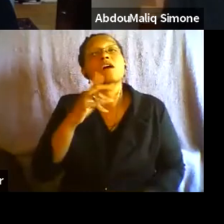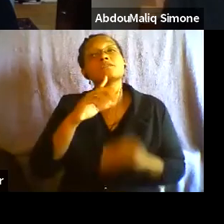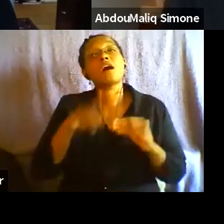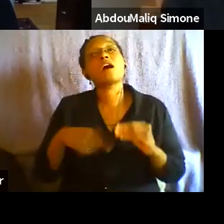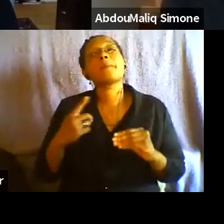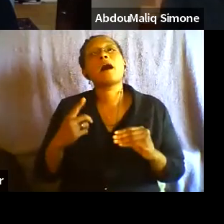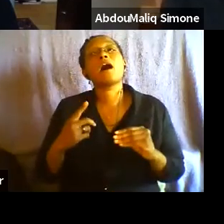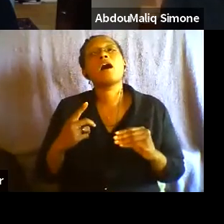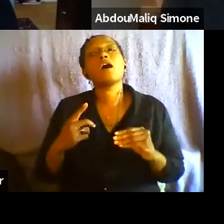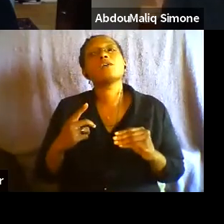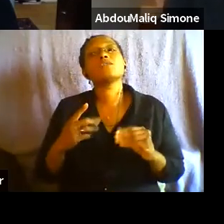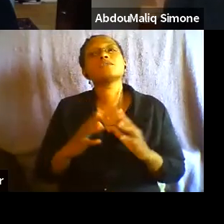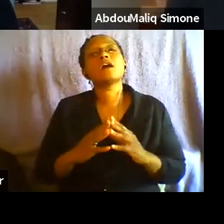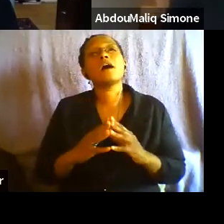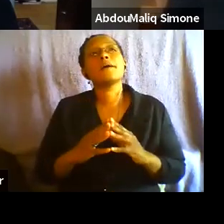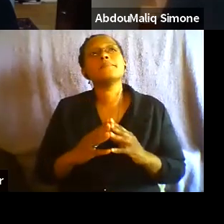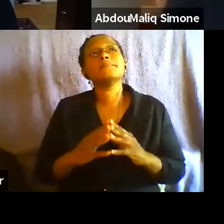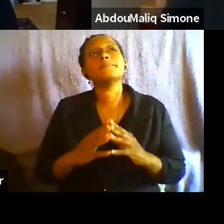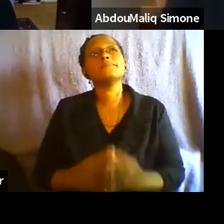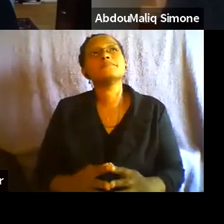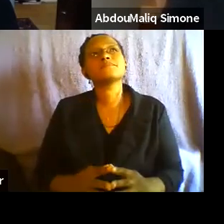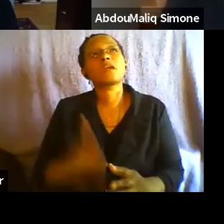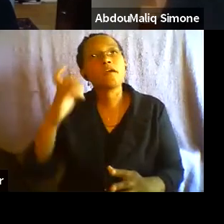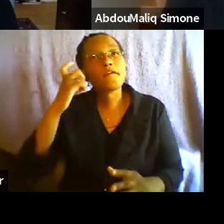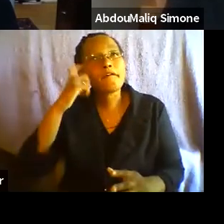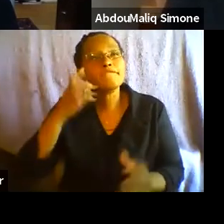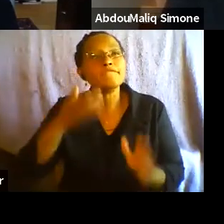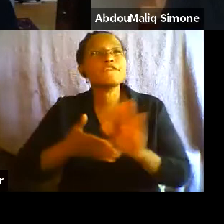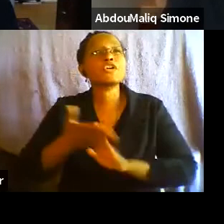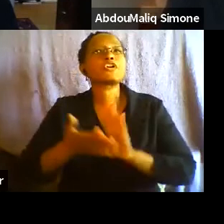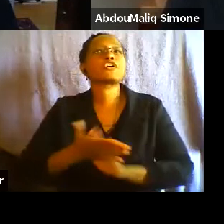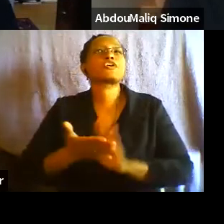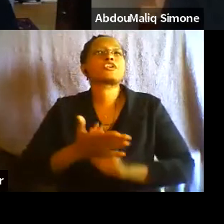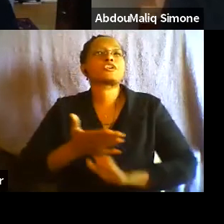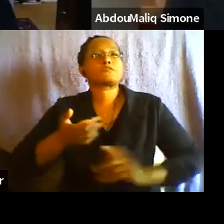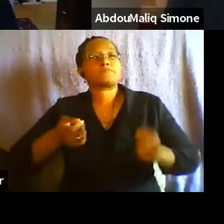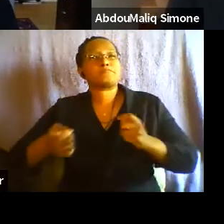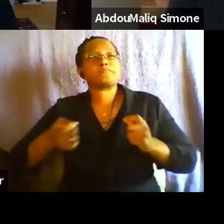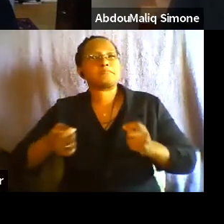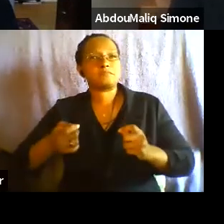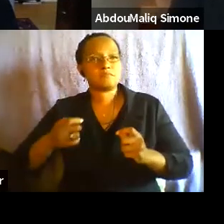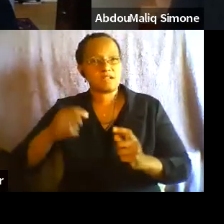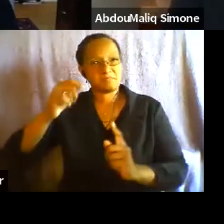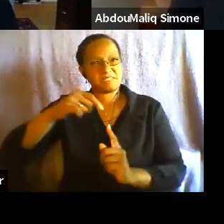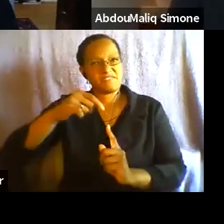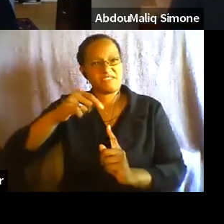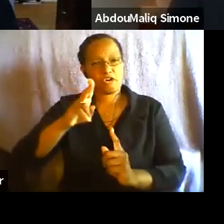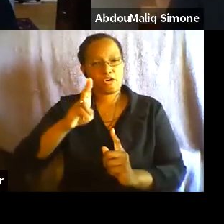trying to govern an urban region of such great